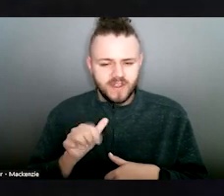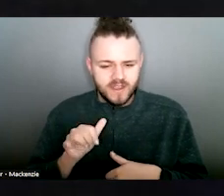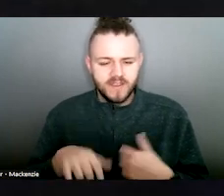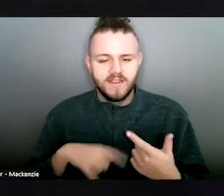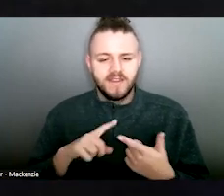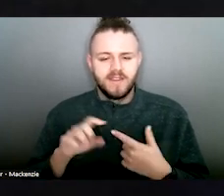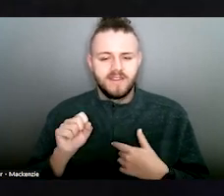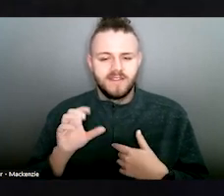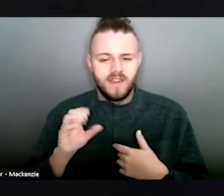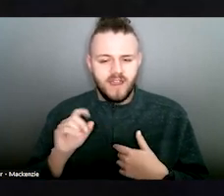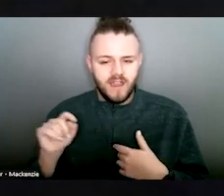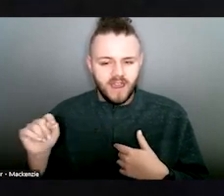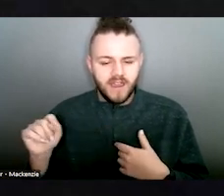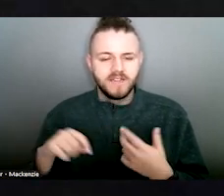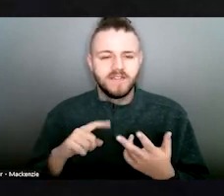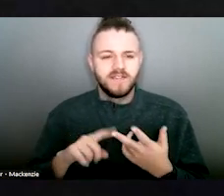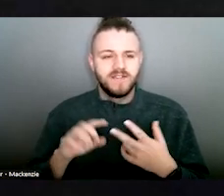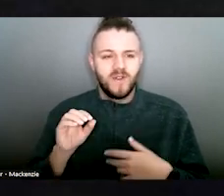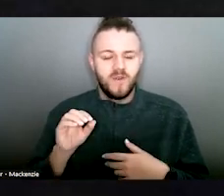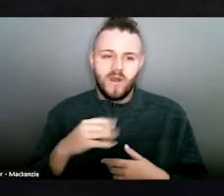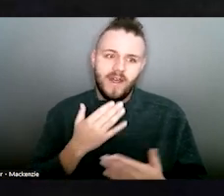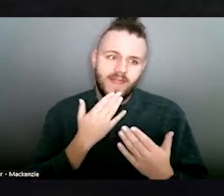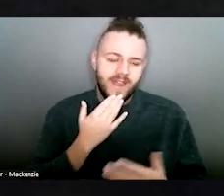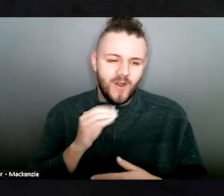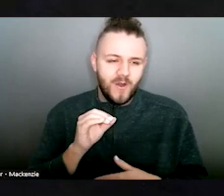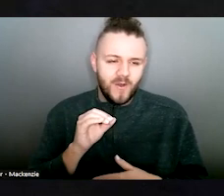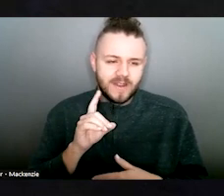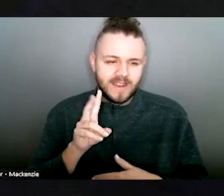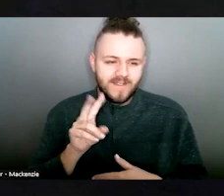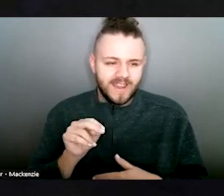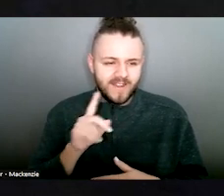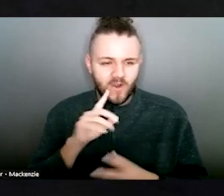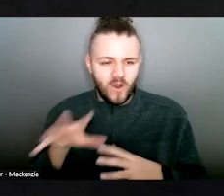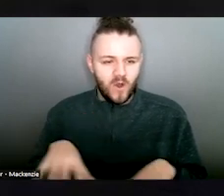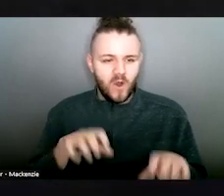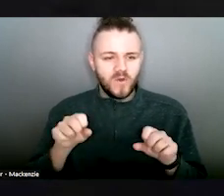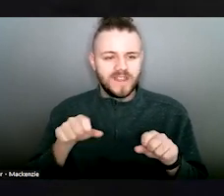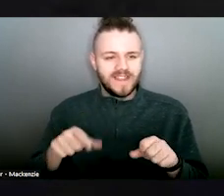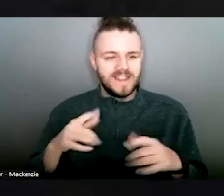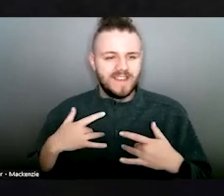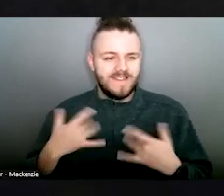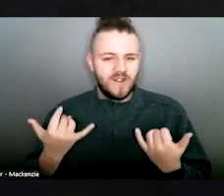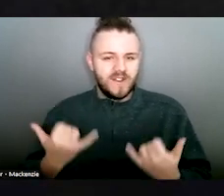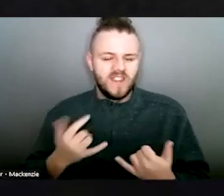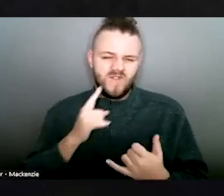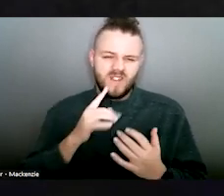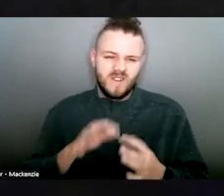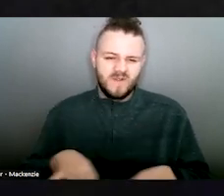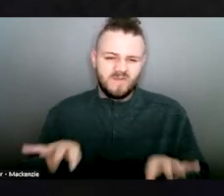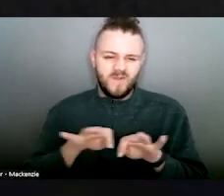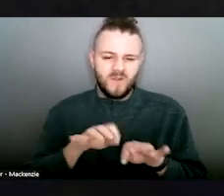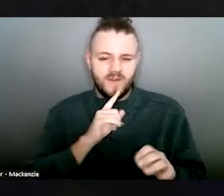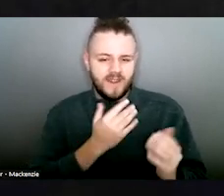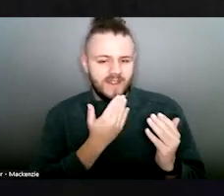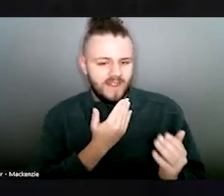for the of OTDN for organizing today's event. I don't know how it's working into this. We are thanking Lisa to Peter